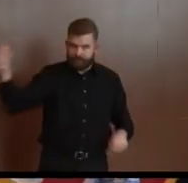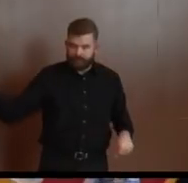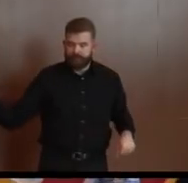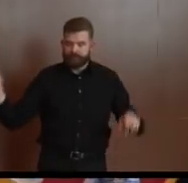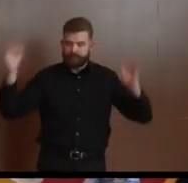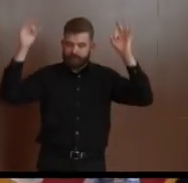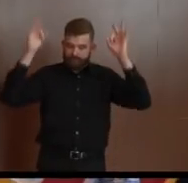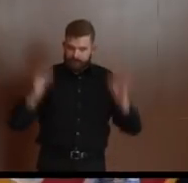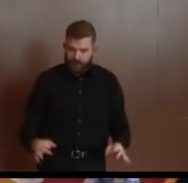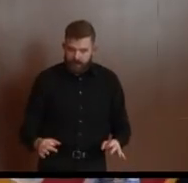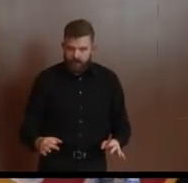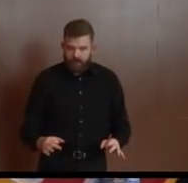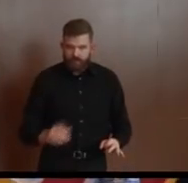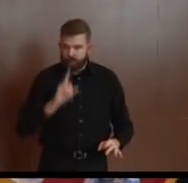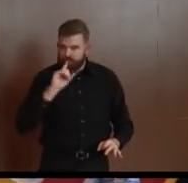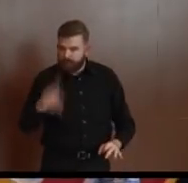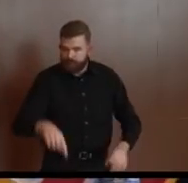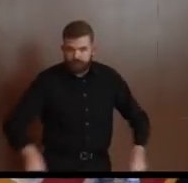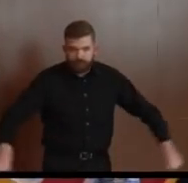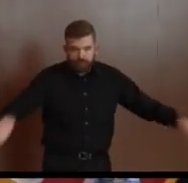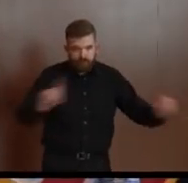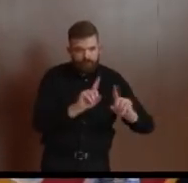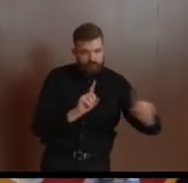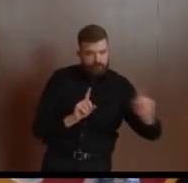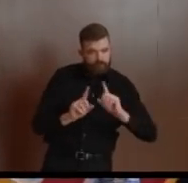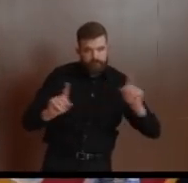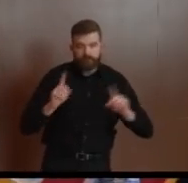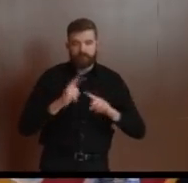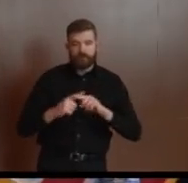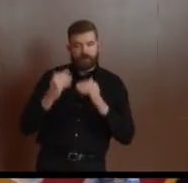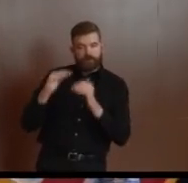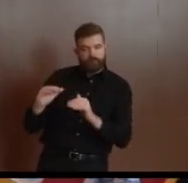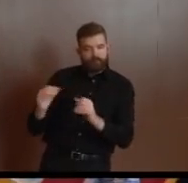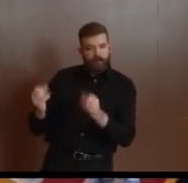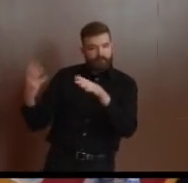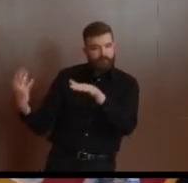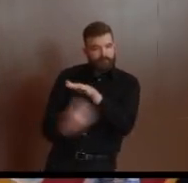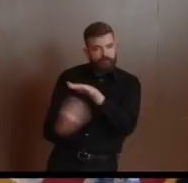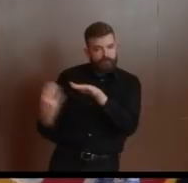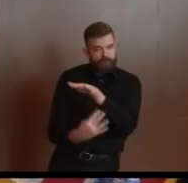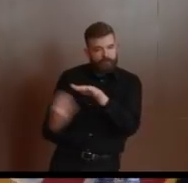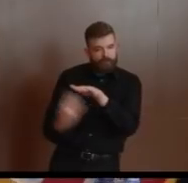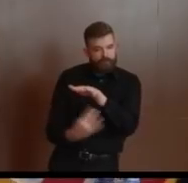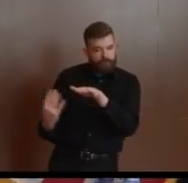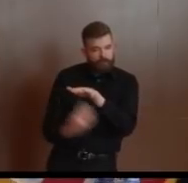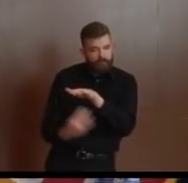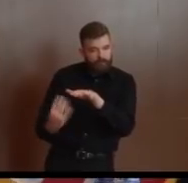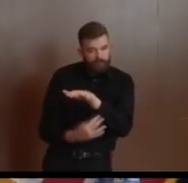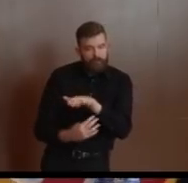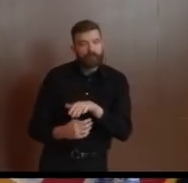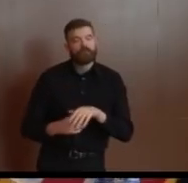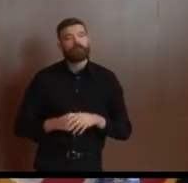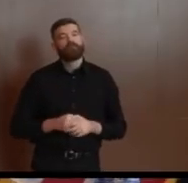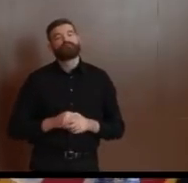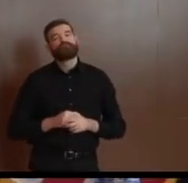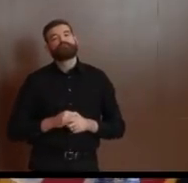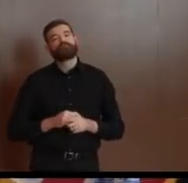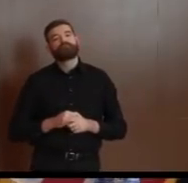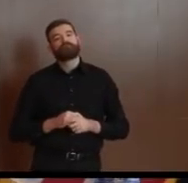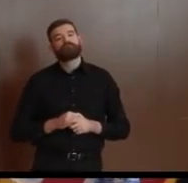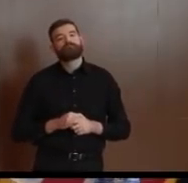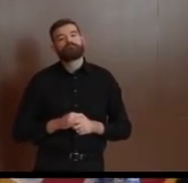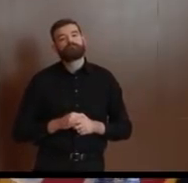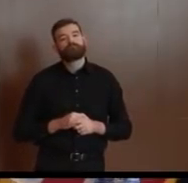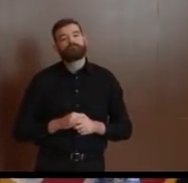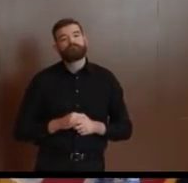as a non-law enforcement official, and that is, if we extend